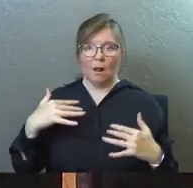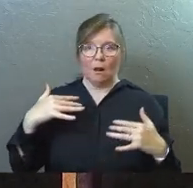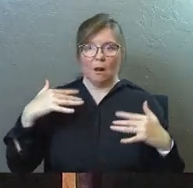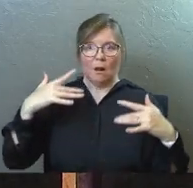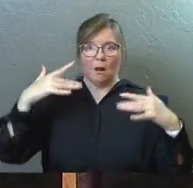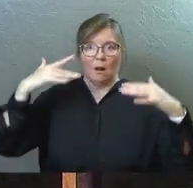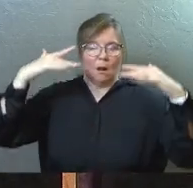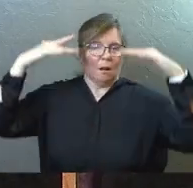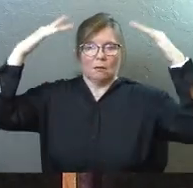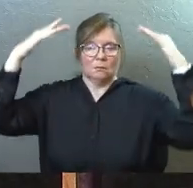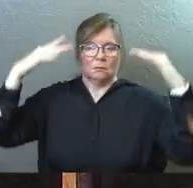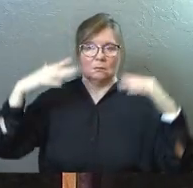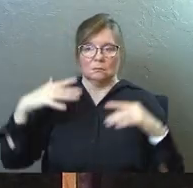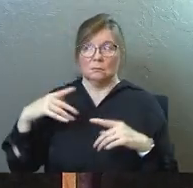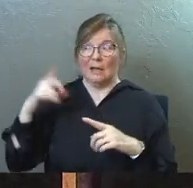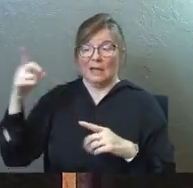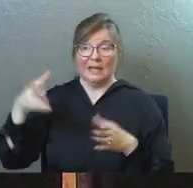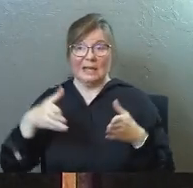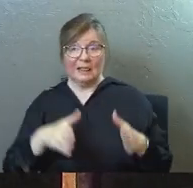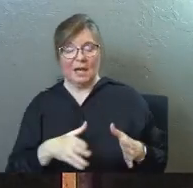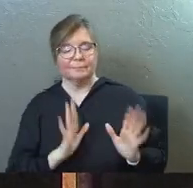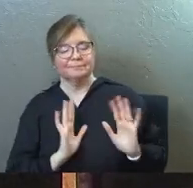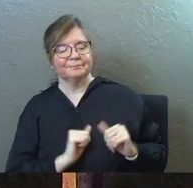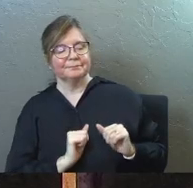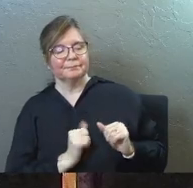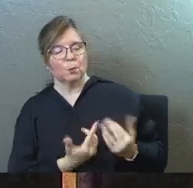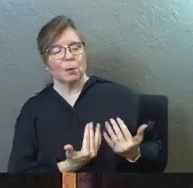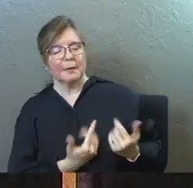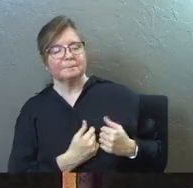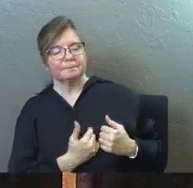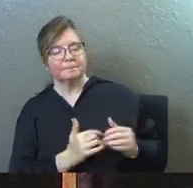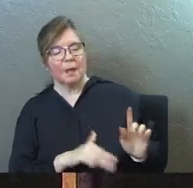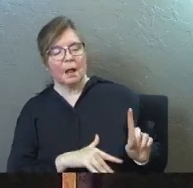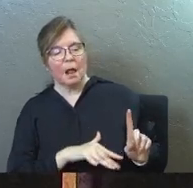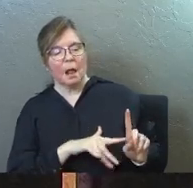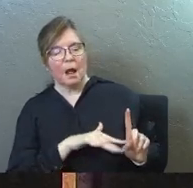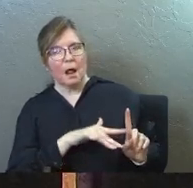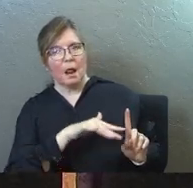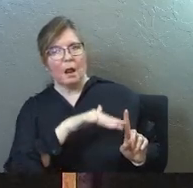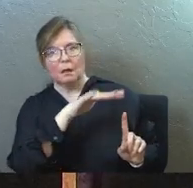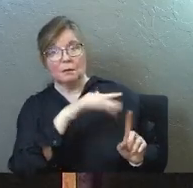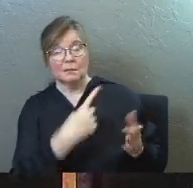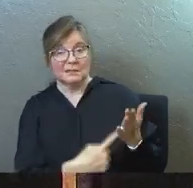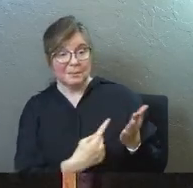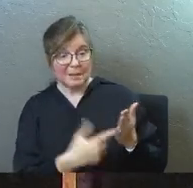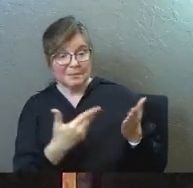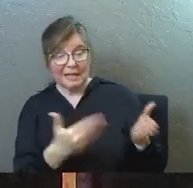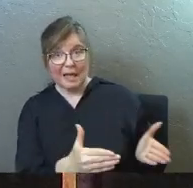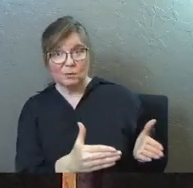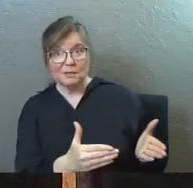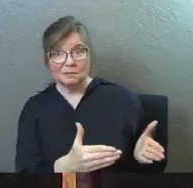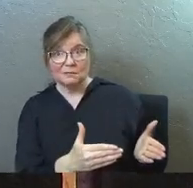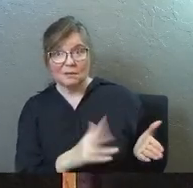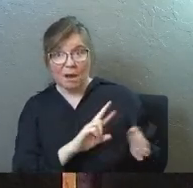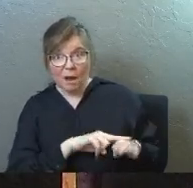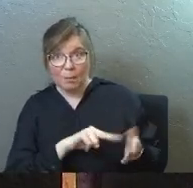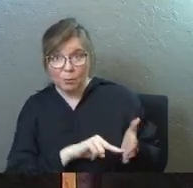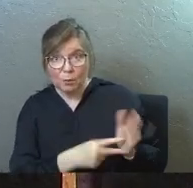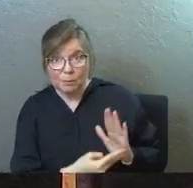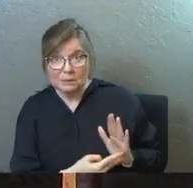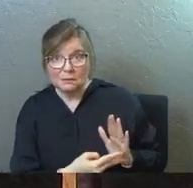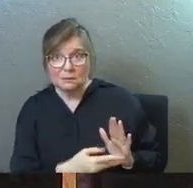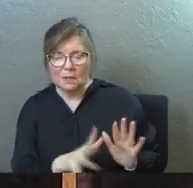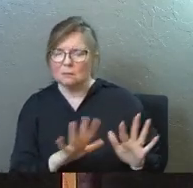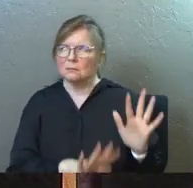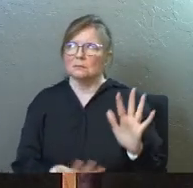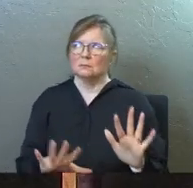by life. And he does allow you to get overwhelmed by life. Sometimes even intentionally. And this